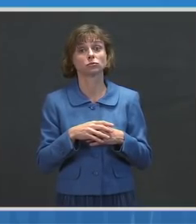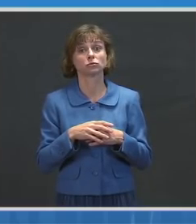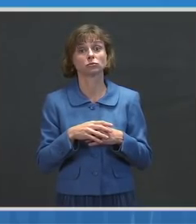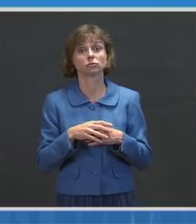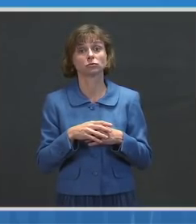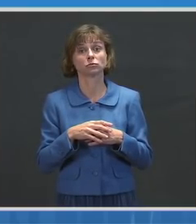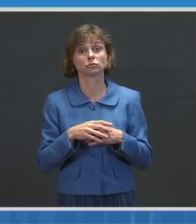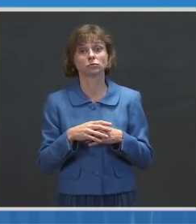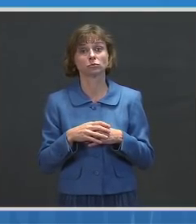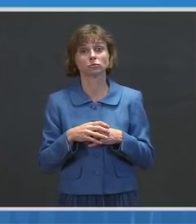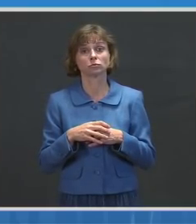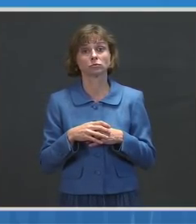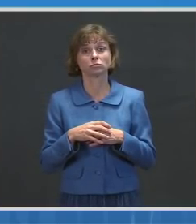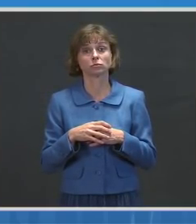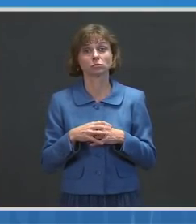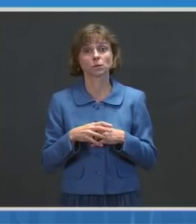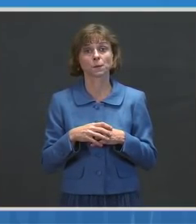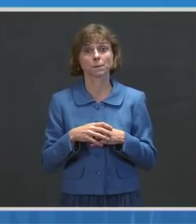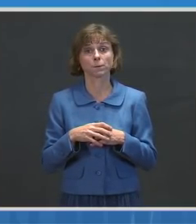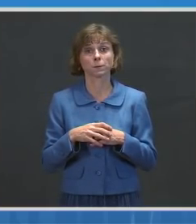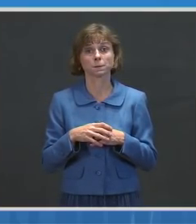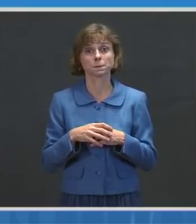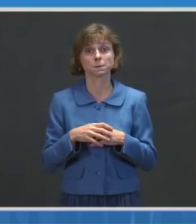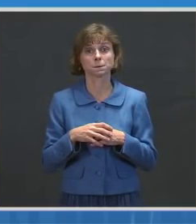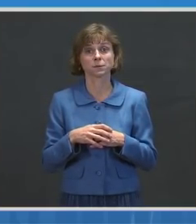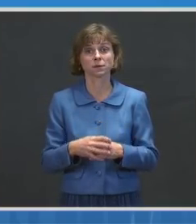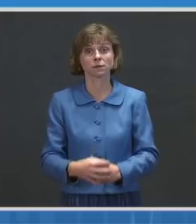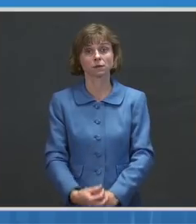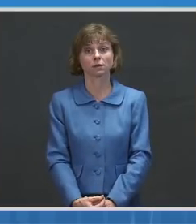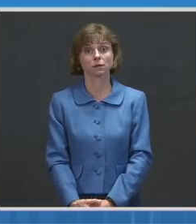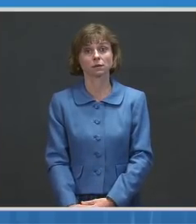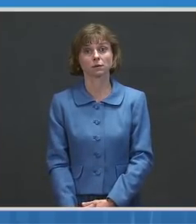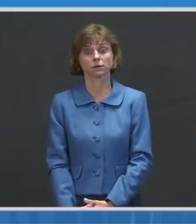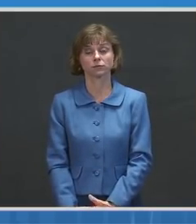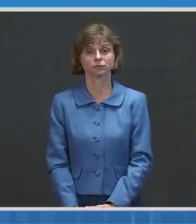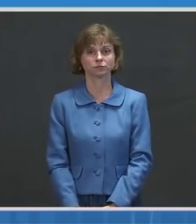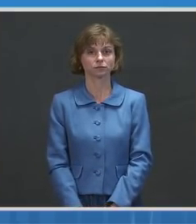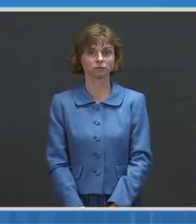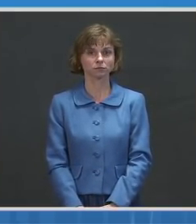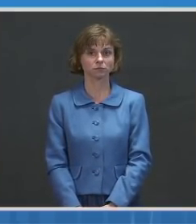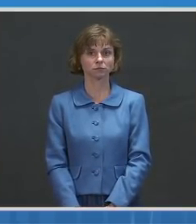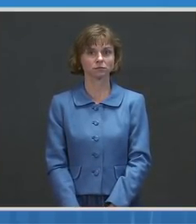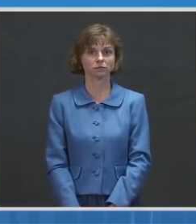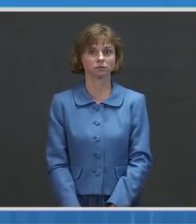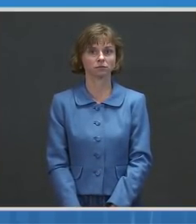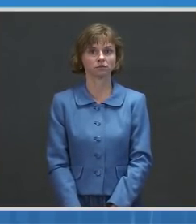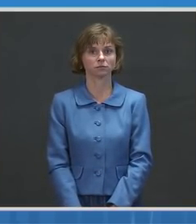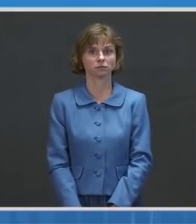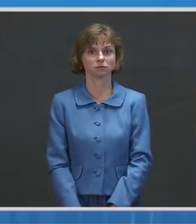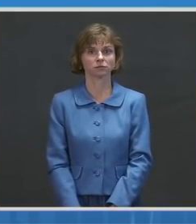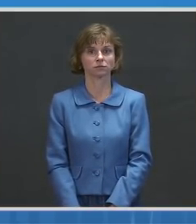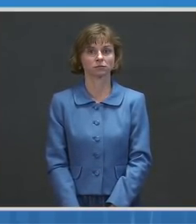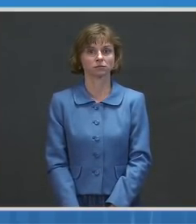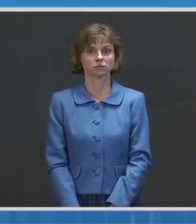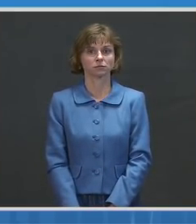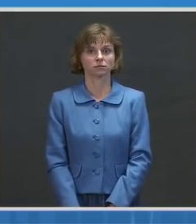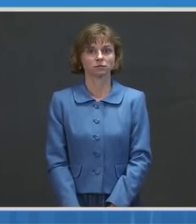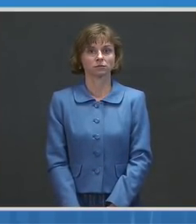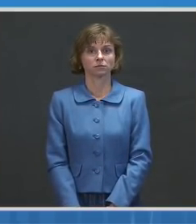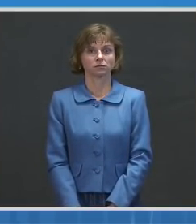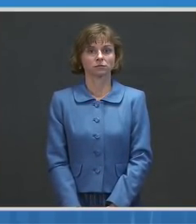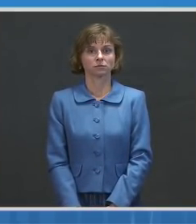Brian Karamon, Bulwark.